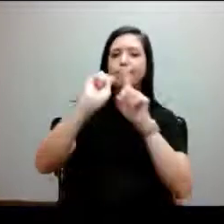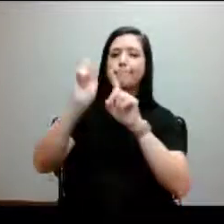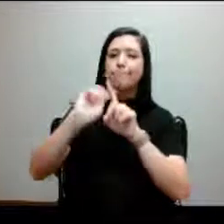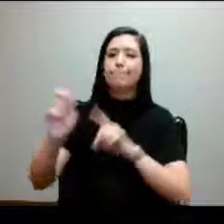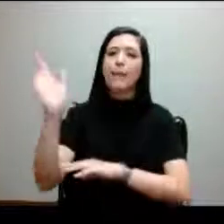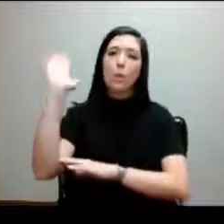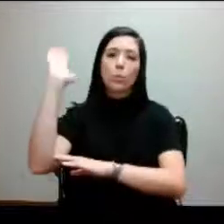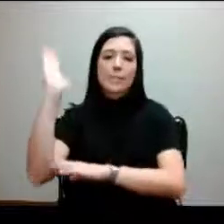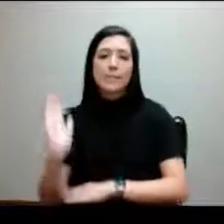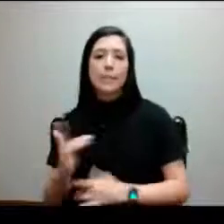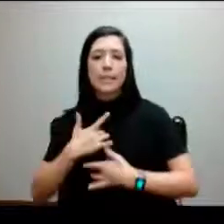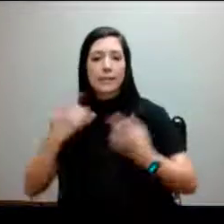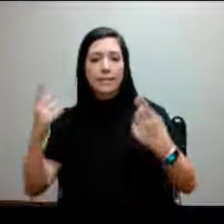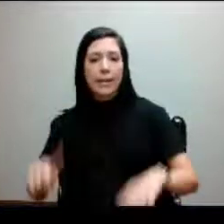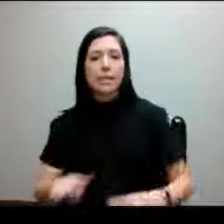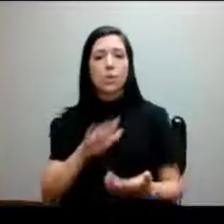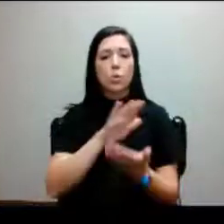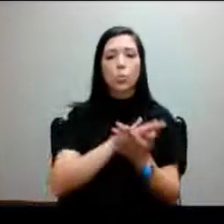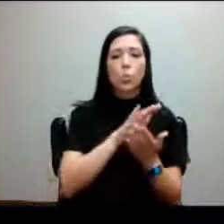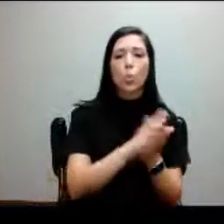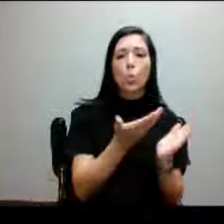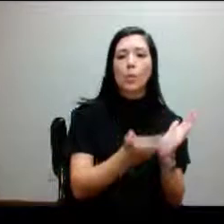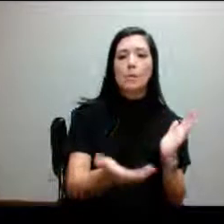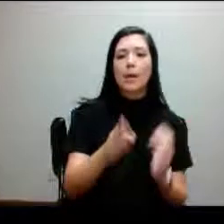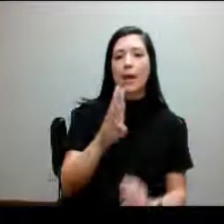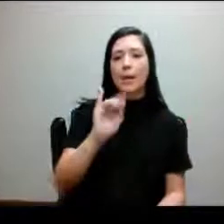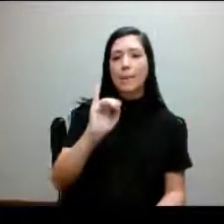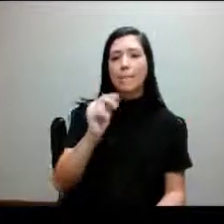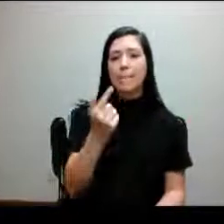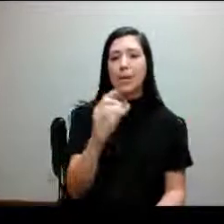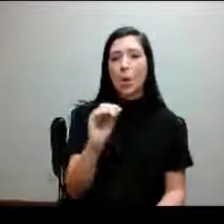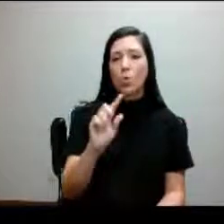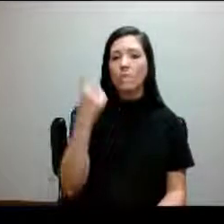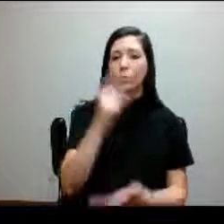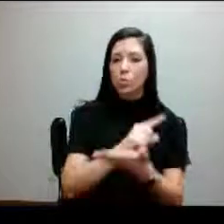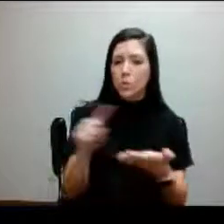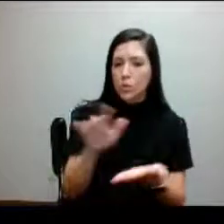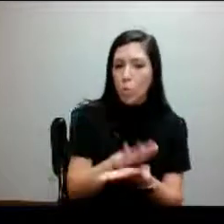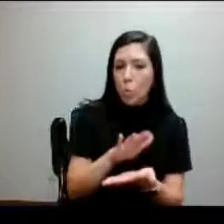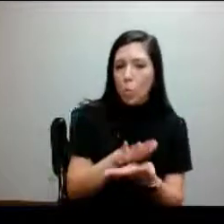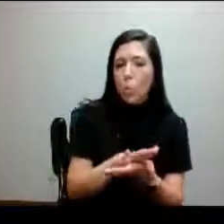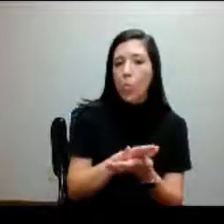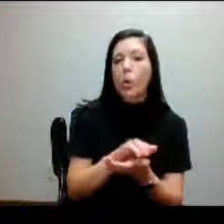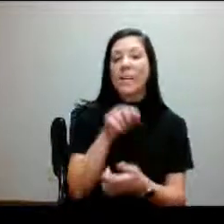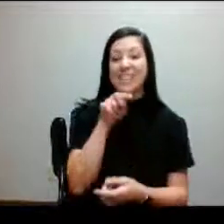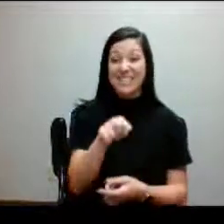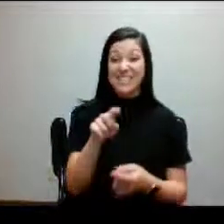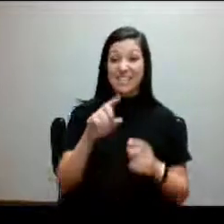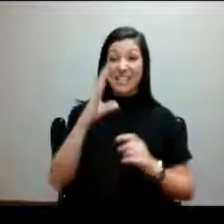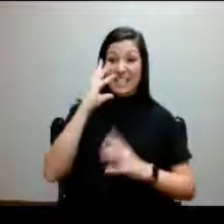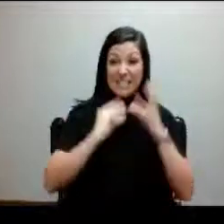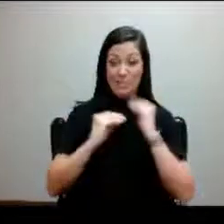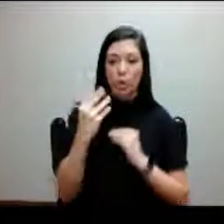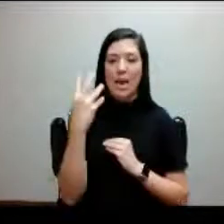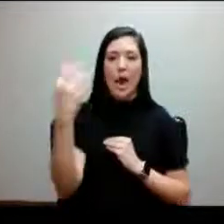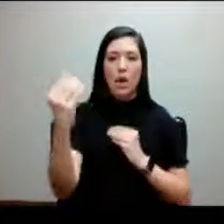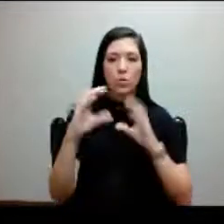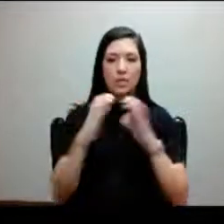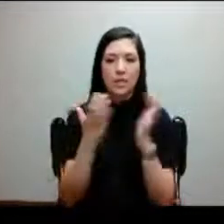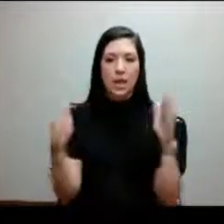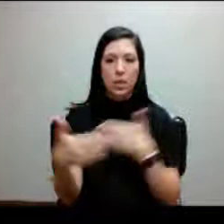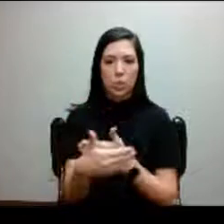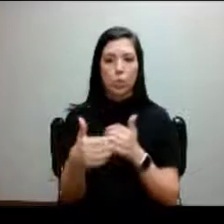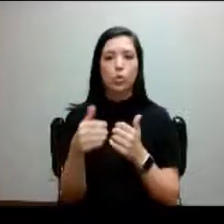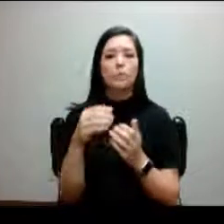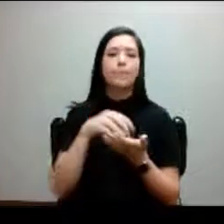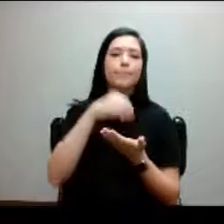We play school supply bingo during first week. And so this is the experience outside of the classroom through student organizations, community